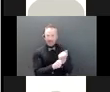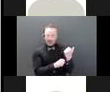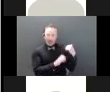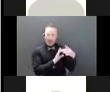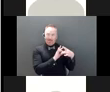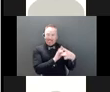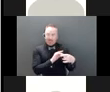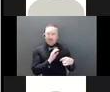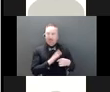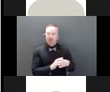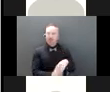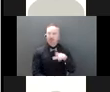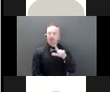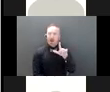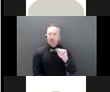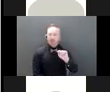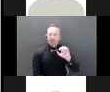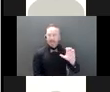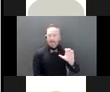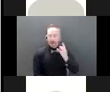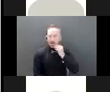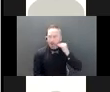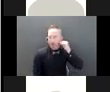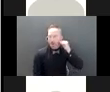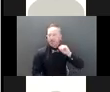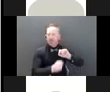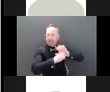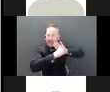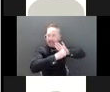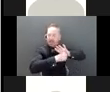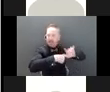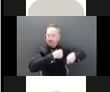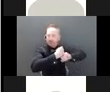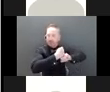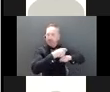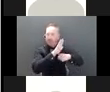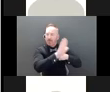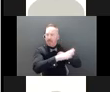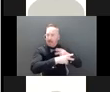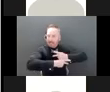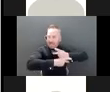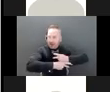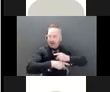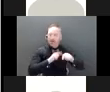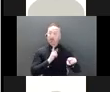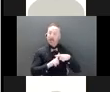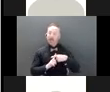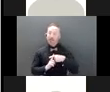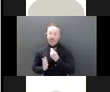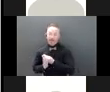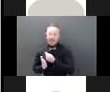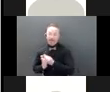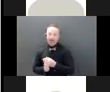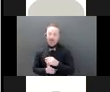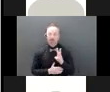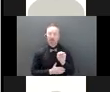care homes and advocate for seniors in care, but also advocating and for your financial well being as well. So they're a great resource. have